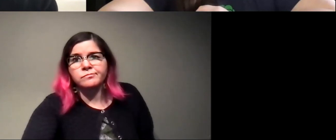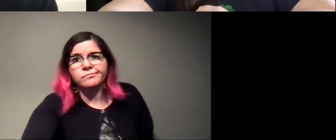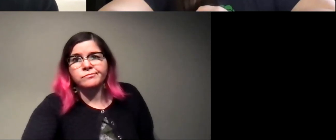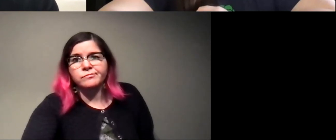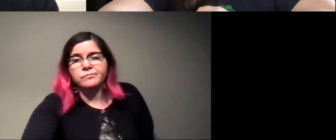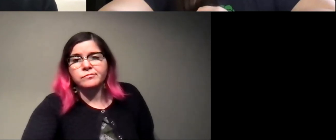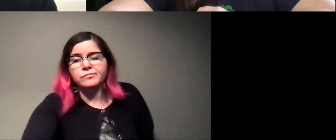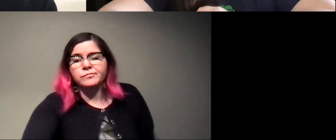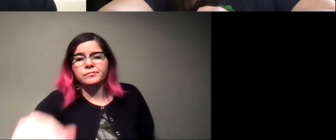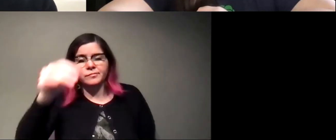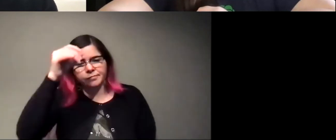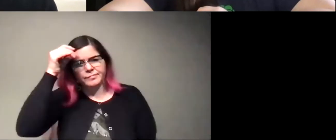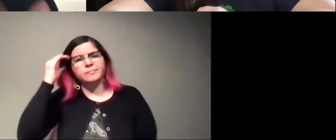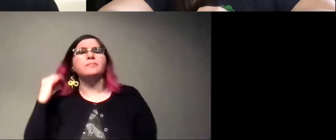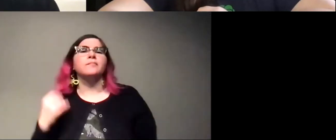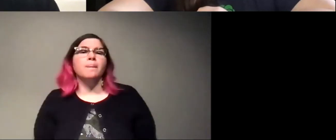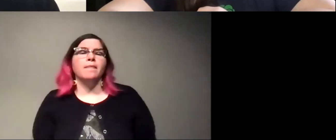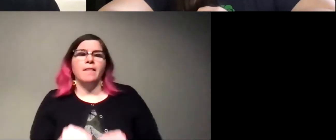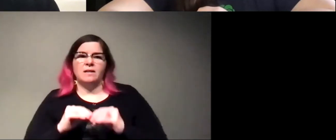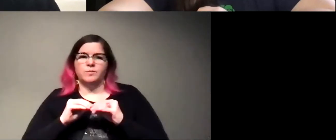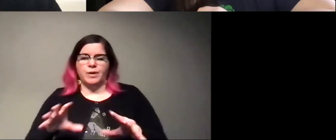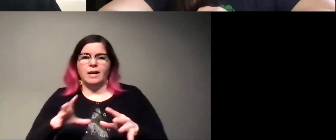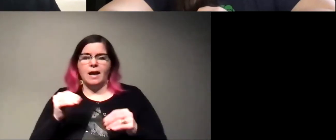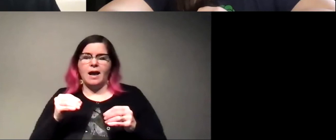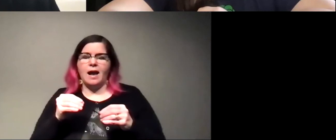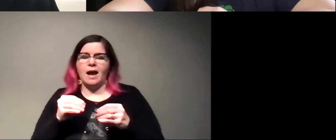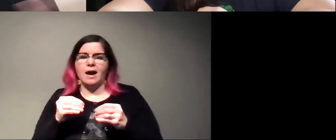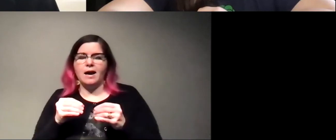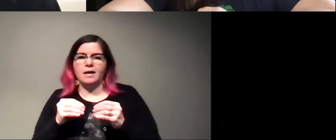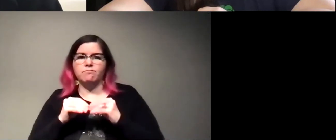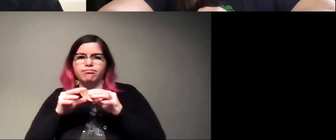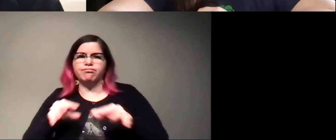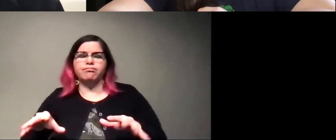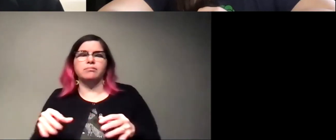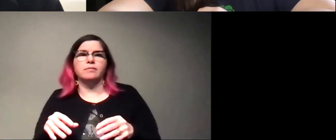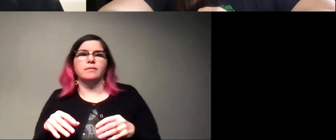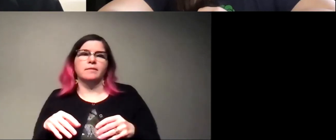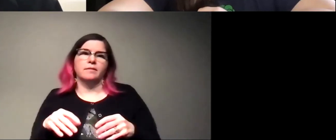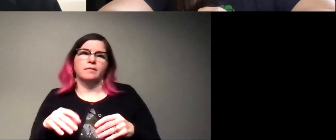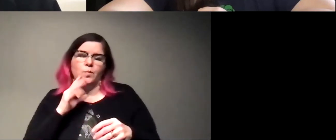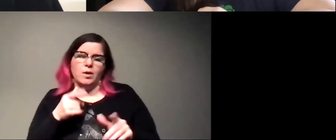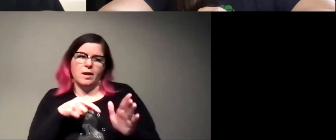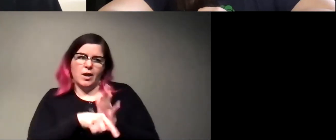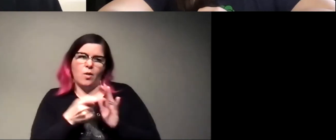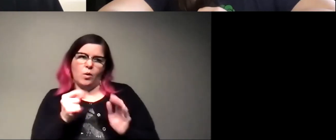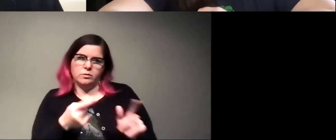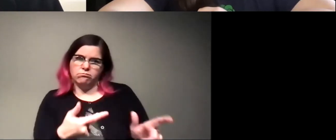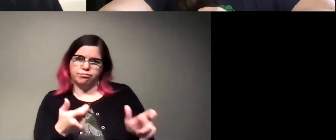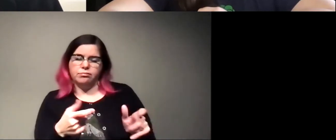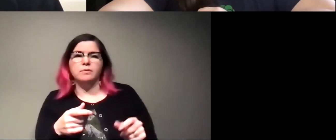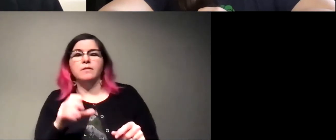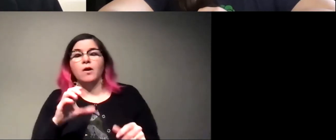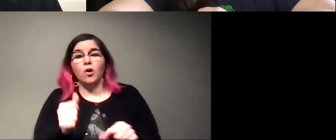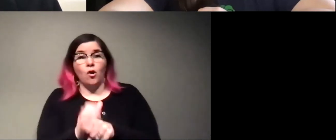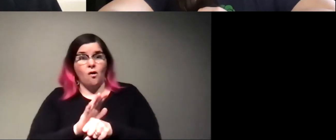at, at spreading and, and reproducing than pathogens that kill their host really quickly. All right. And, you know, COVID